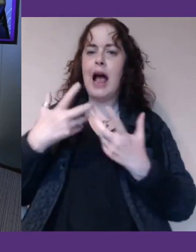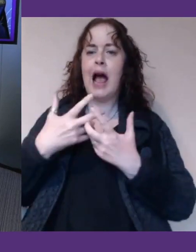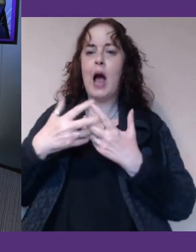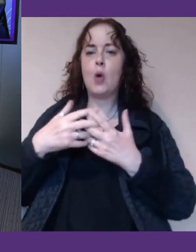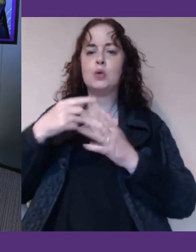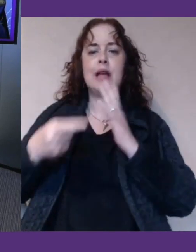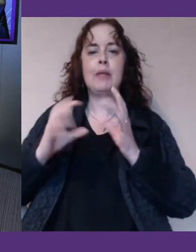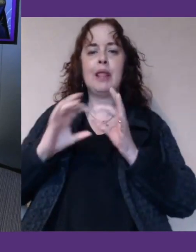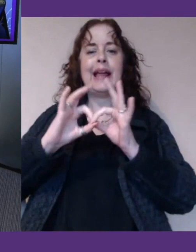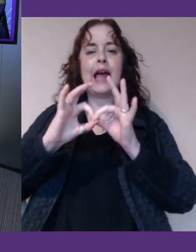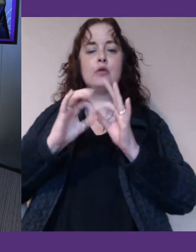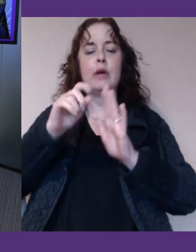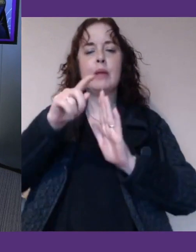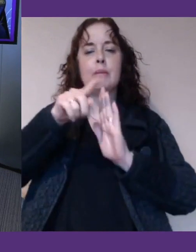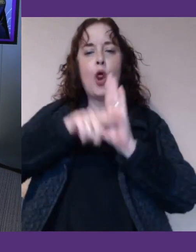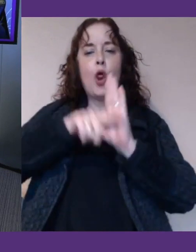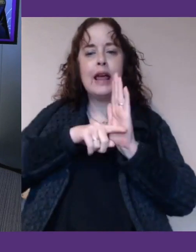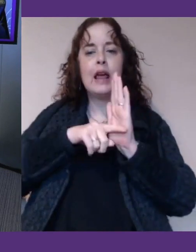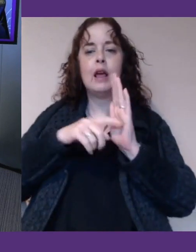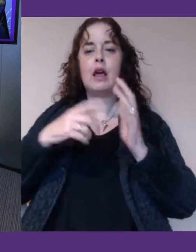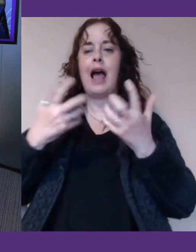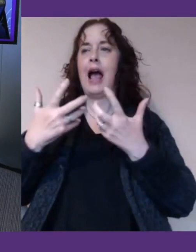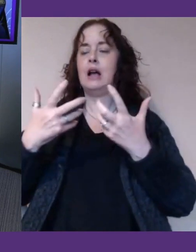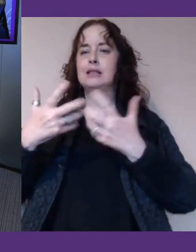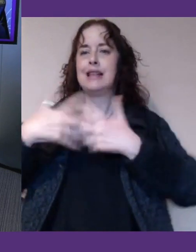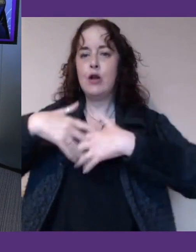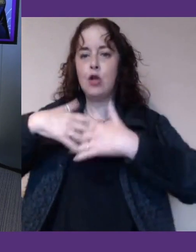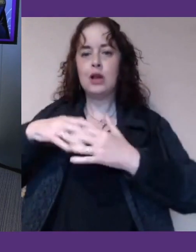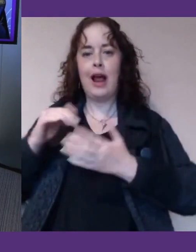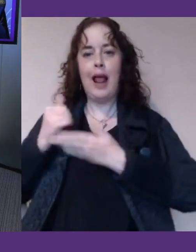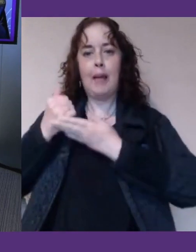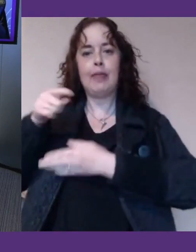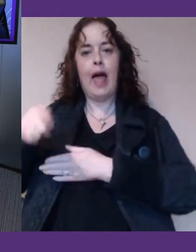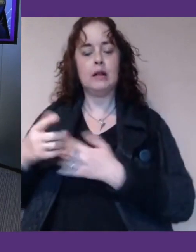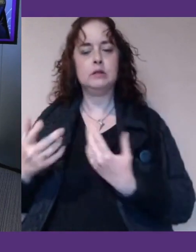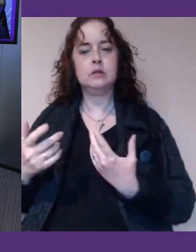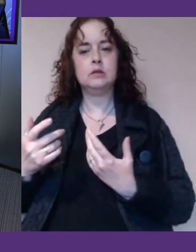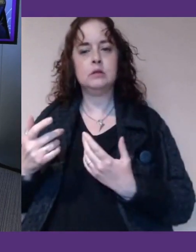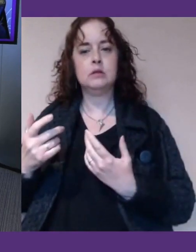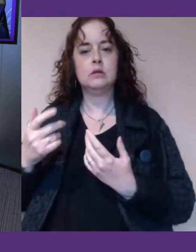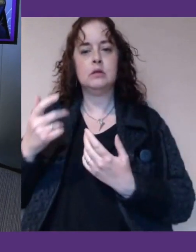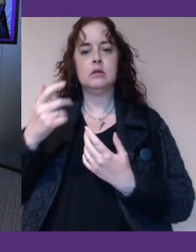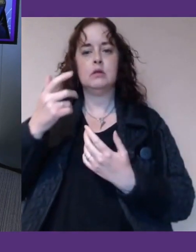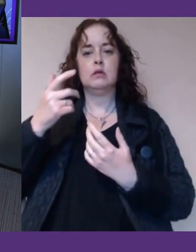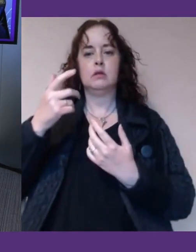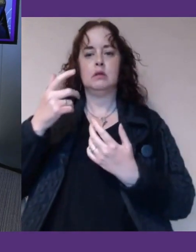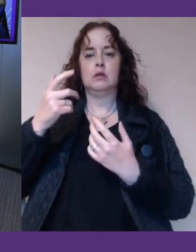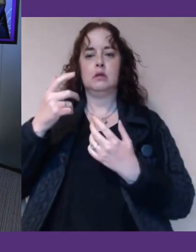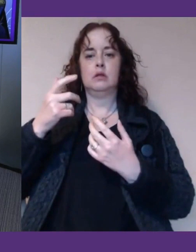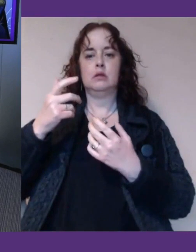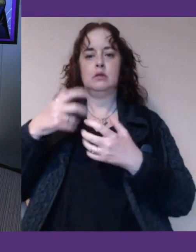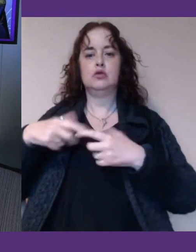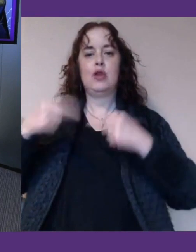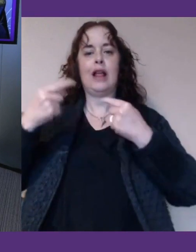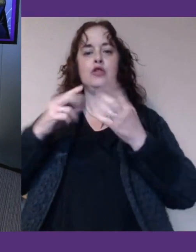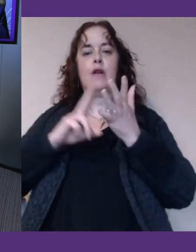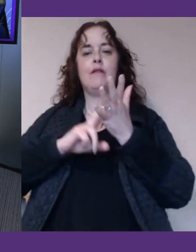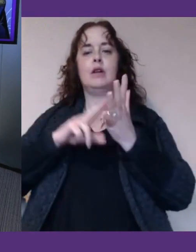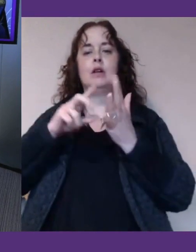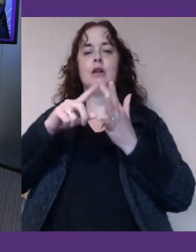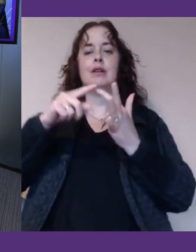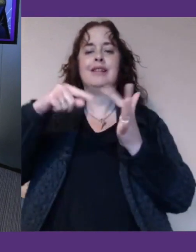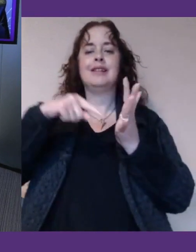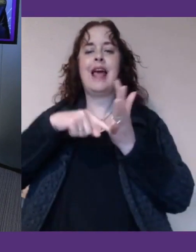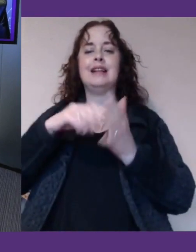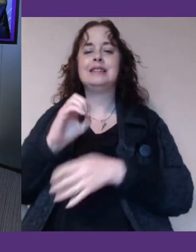how technology facilitates that, taking on the challenge of net zero? And, you know, what does accessibility